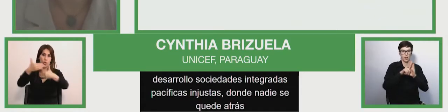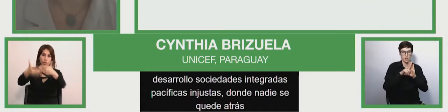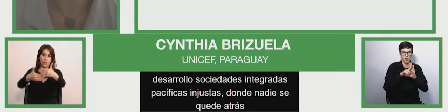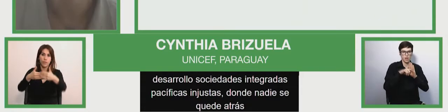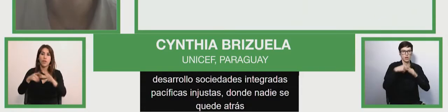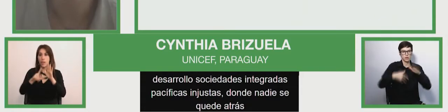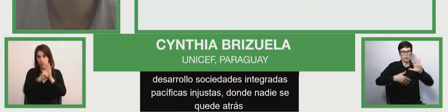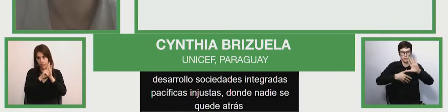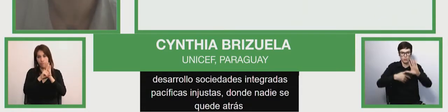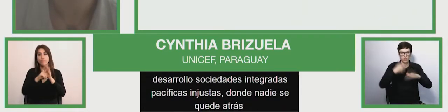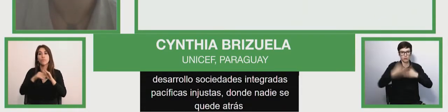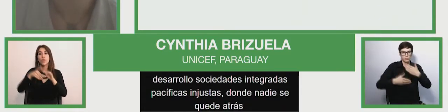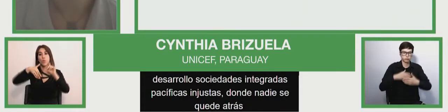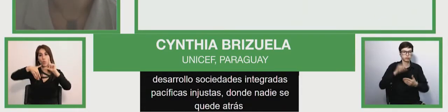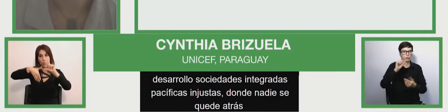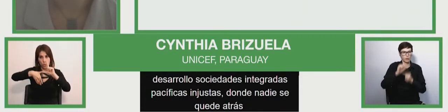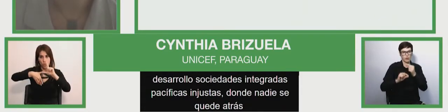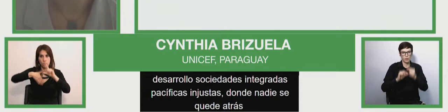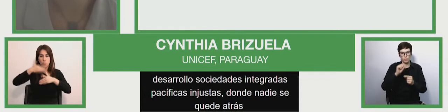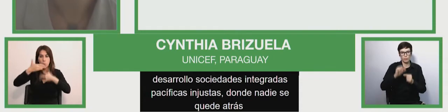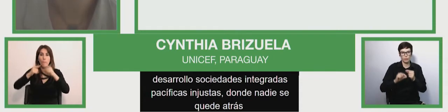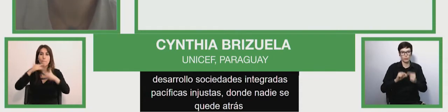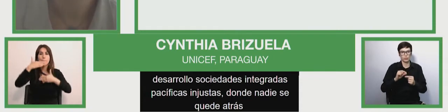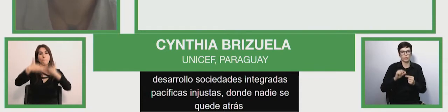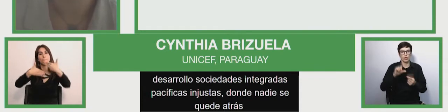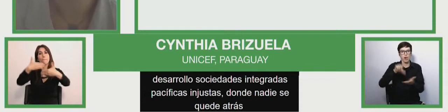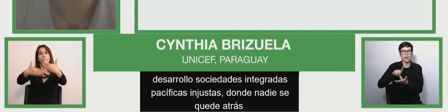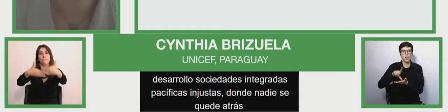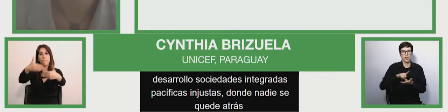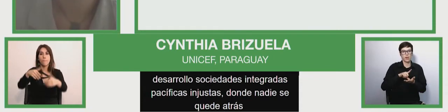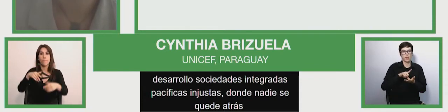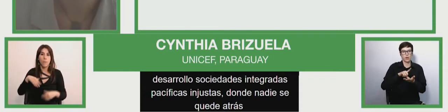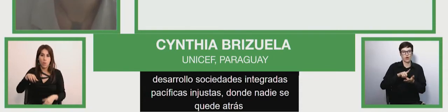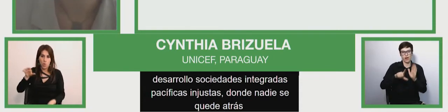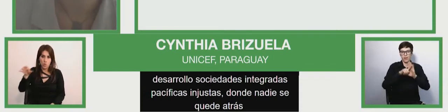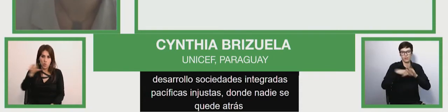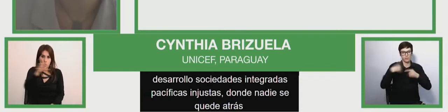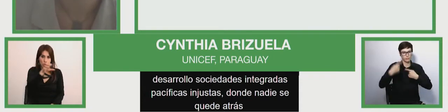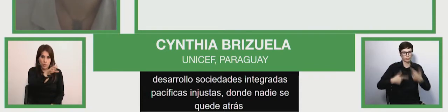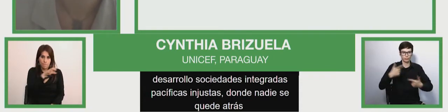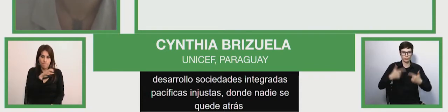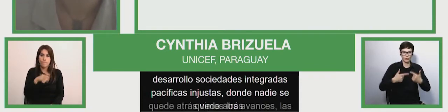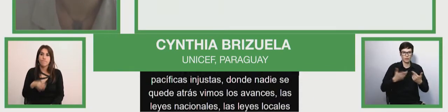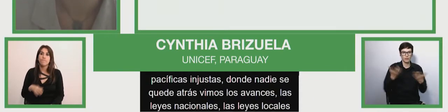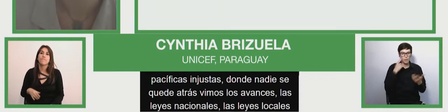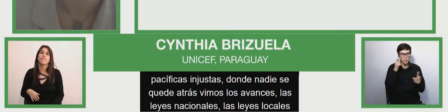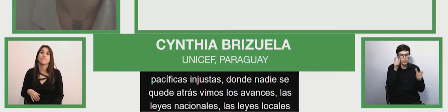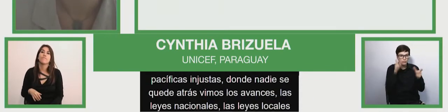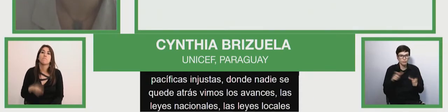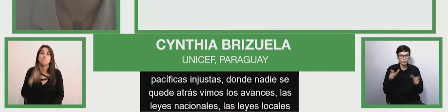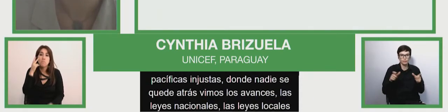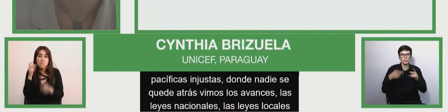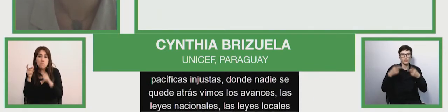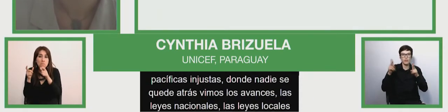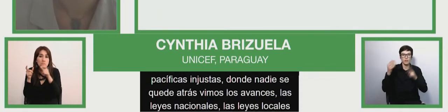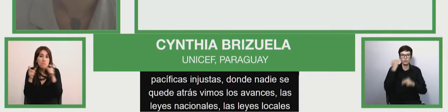laws local laws institutions created to regulate rights of children and adolescents